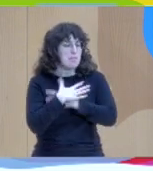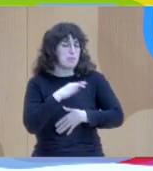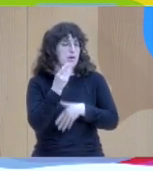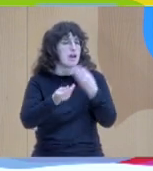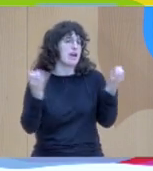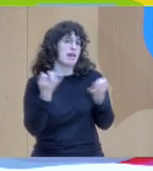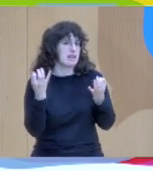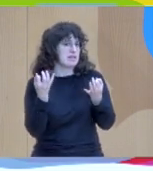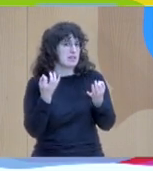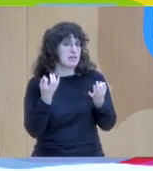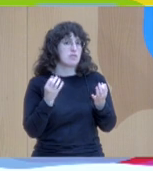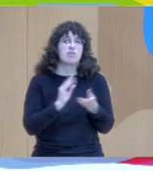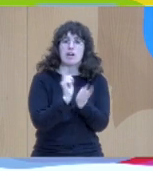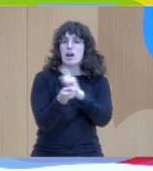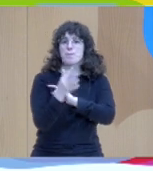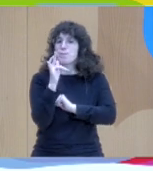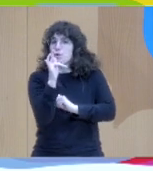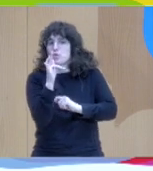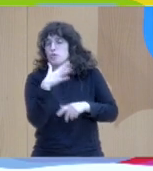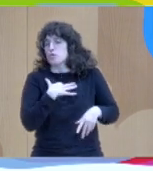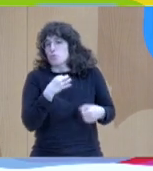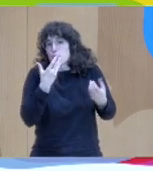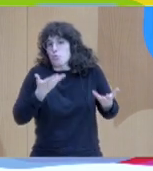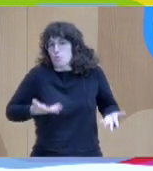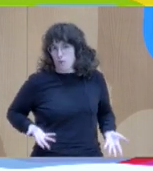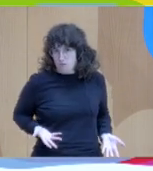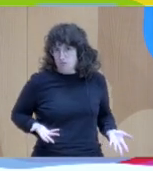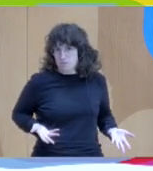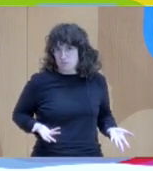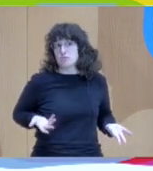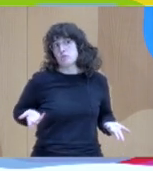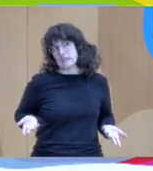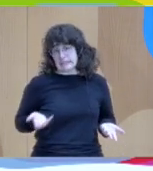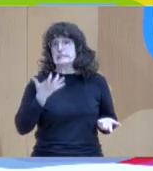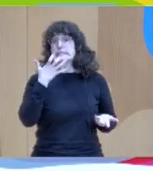And what happens if you do it? Who responds and how?